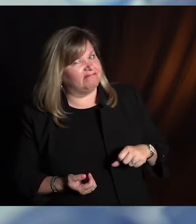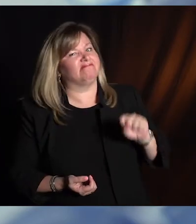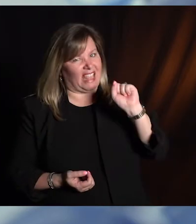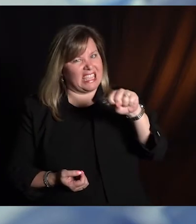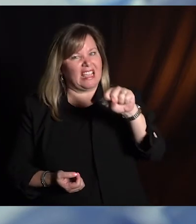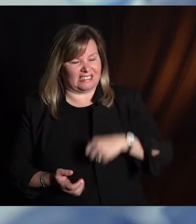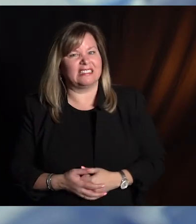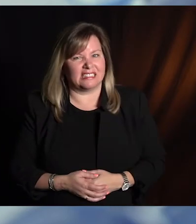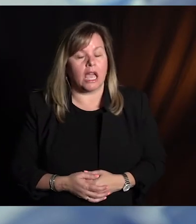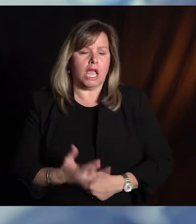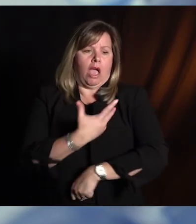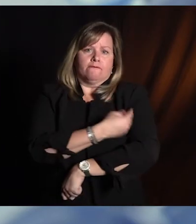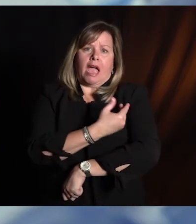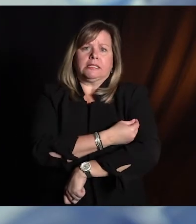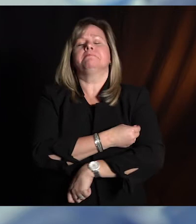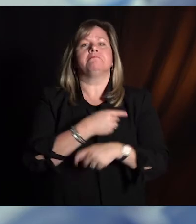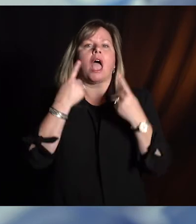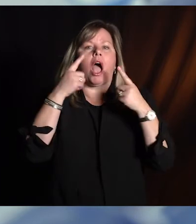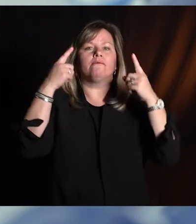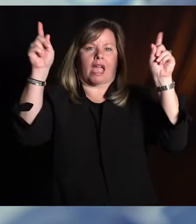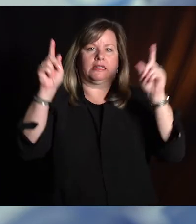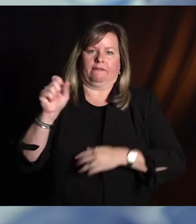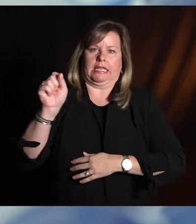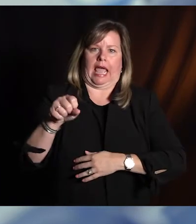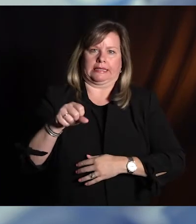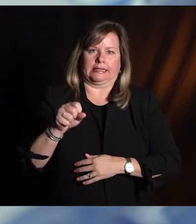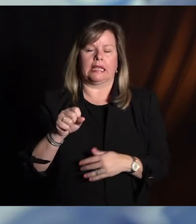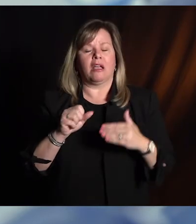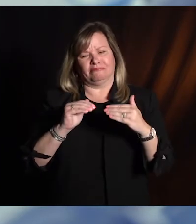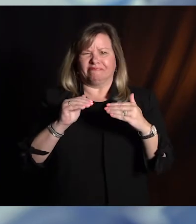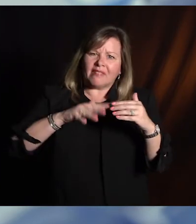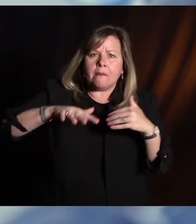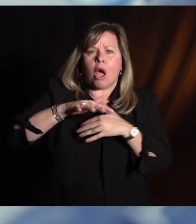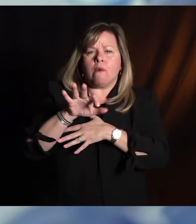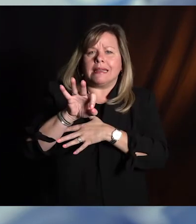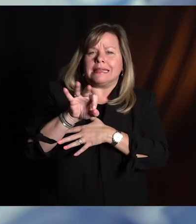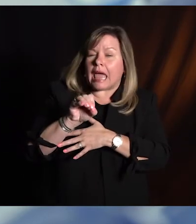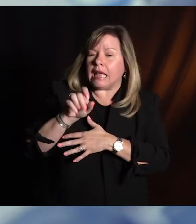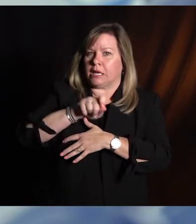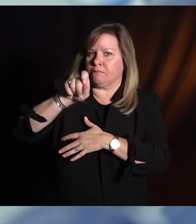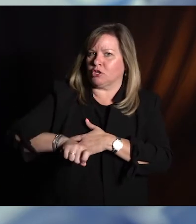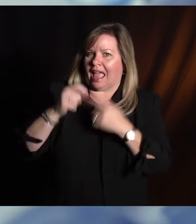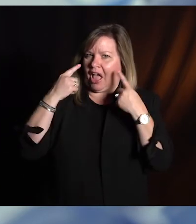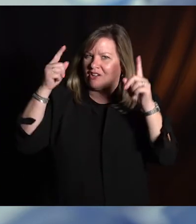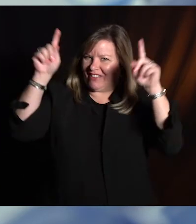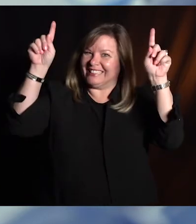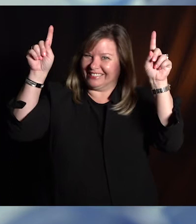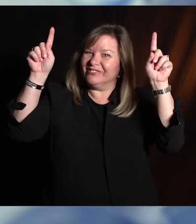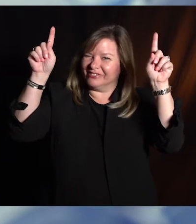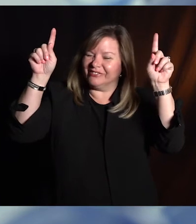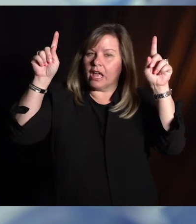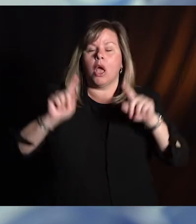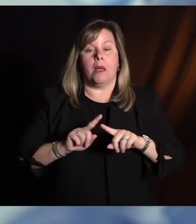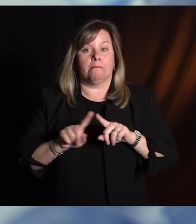vaccines are very effective, upwards of 90 percent effective. But they or no other vaccine are